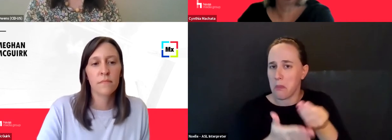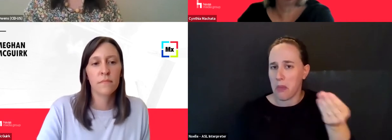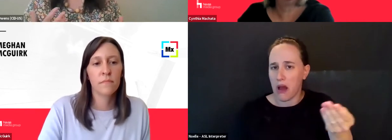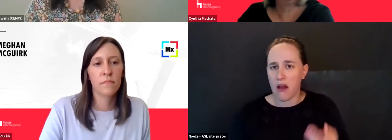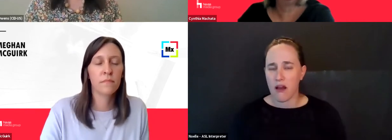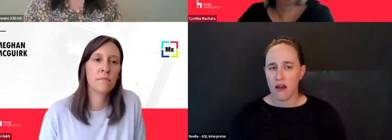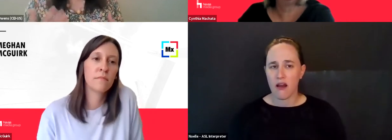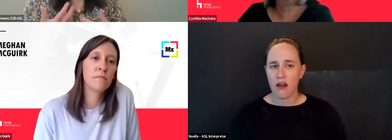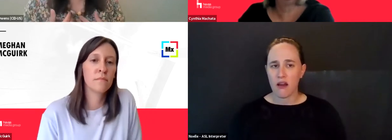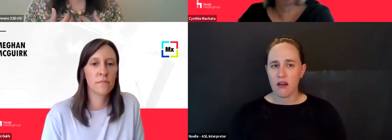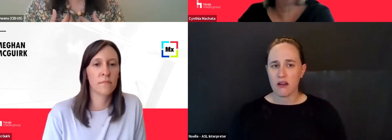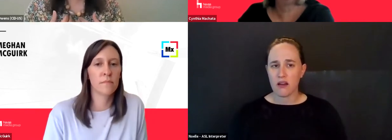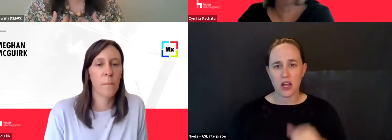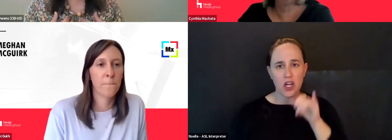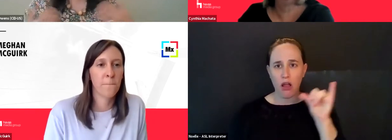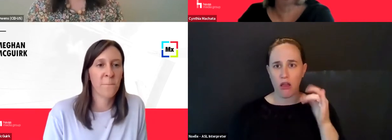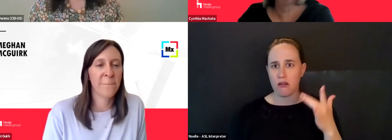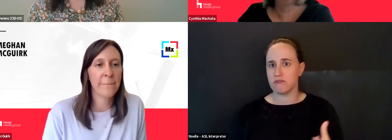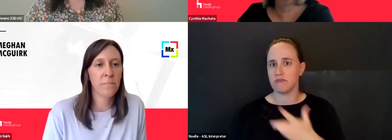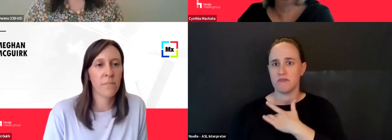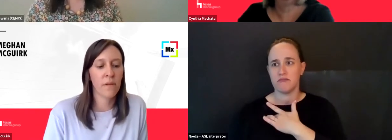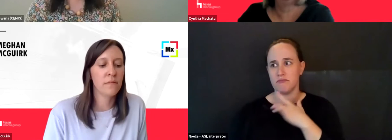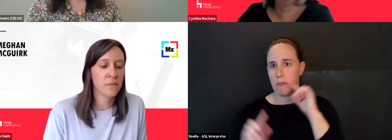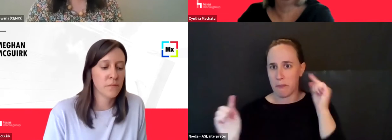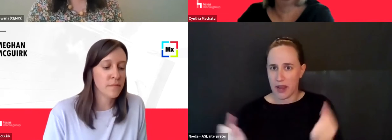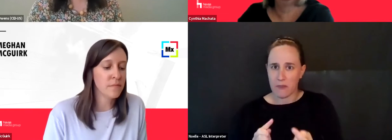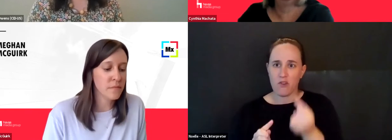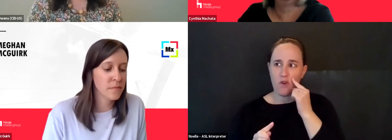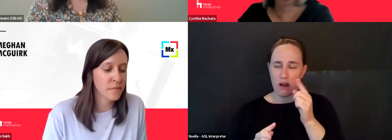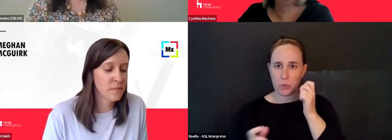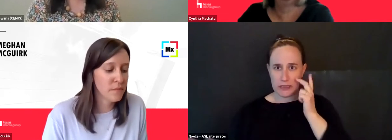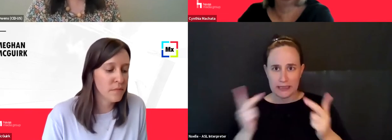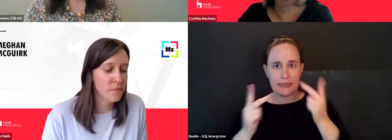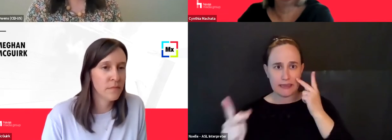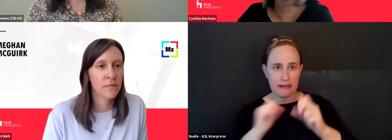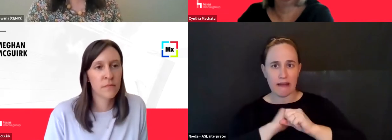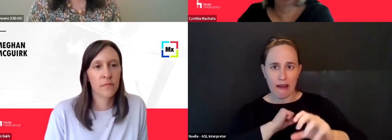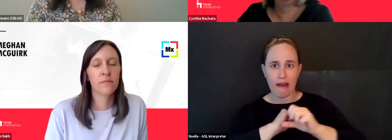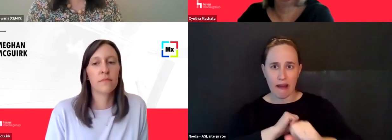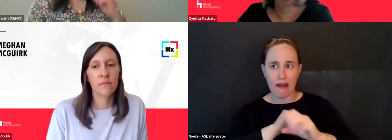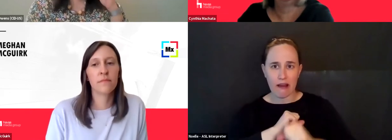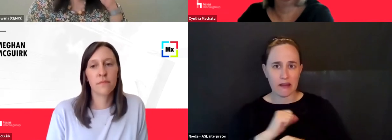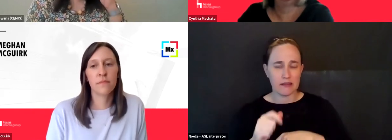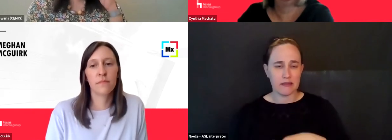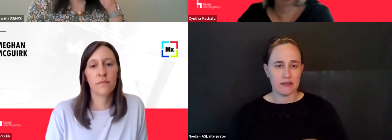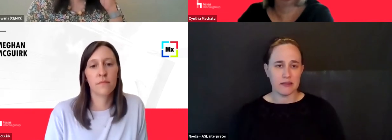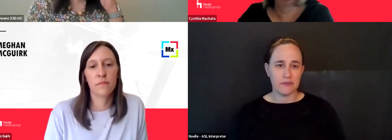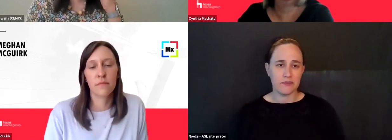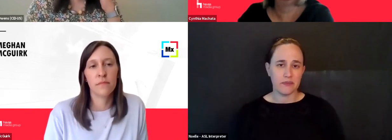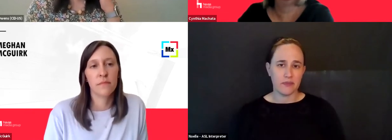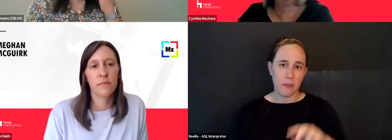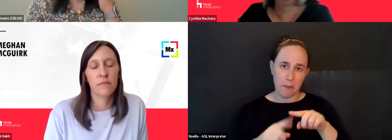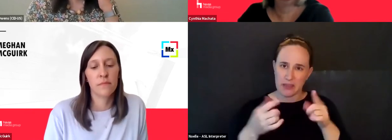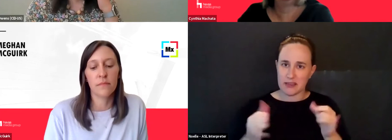so it's not like it's so painful for us to have to actually see advertising and not have to pay for Google or Facebook. Um,